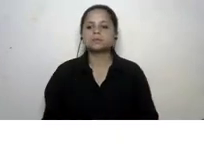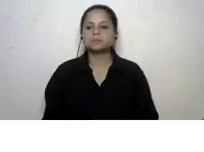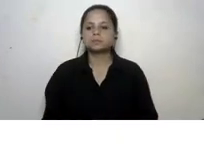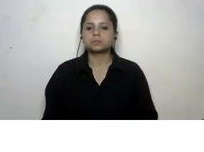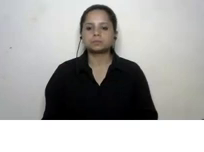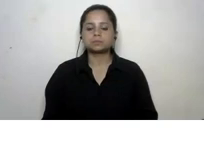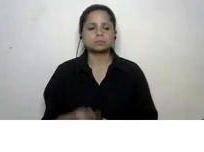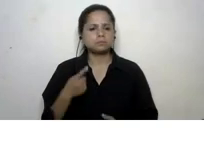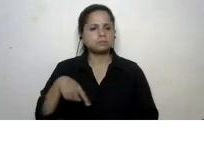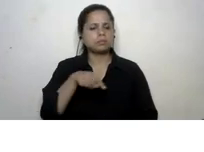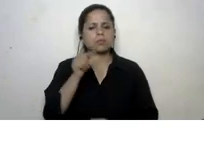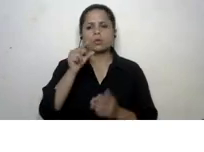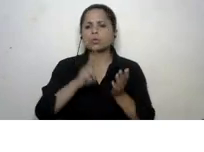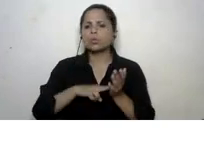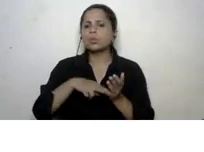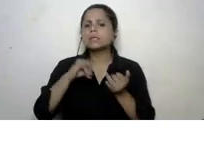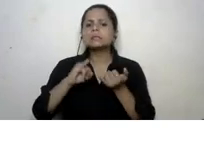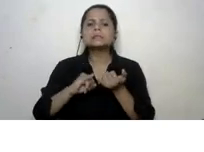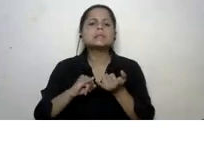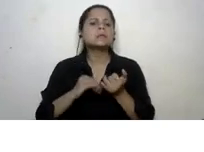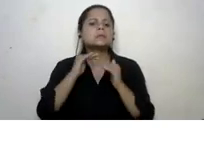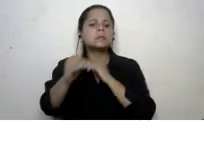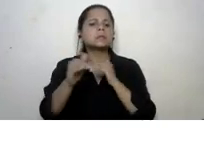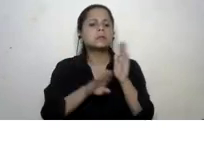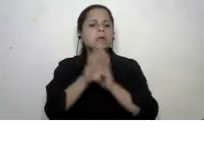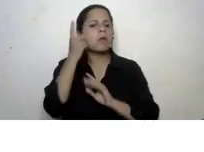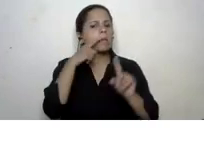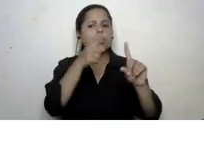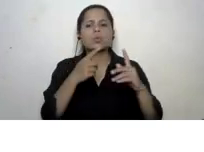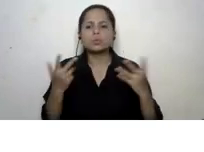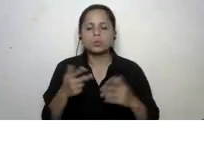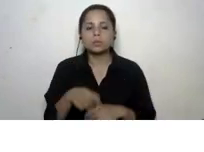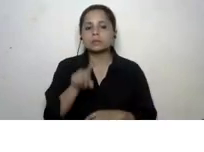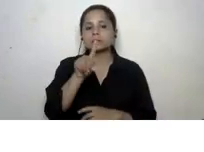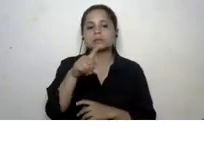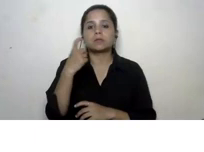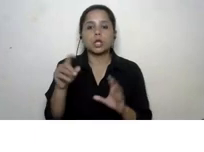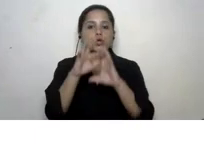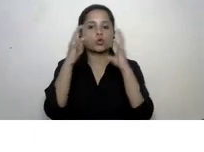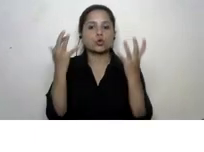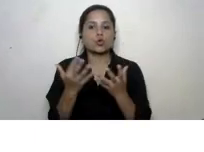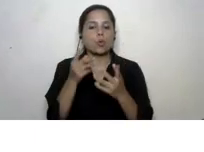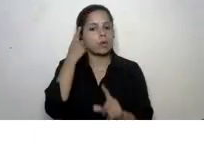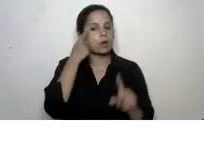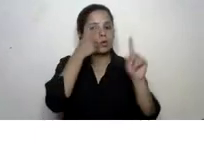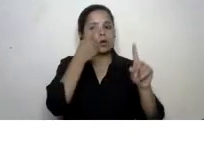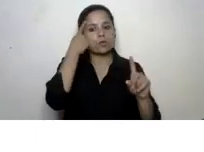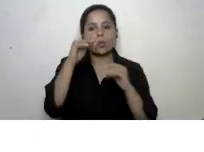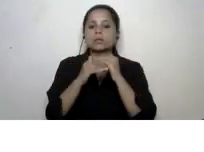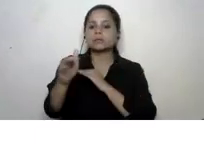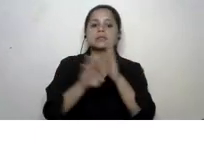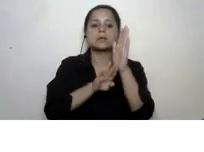what are the united nations sustainable development goals there are 17 global goals for sustainable development